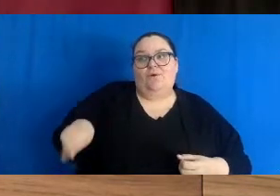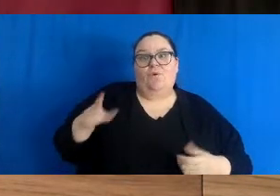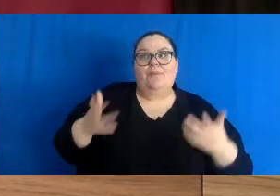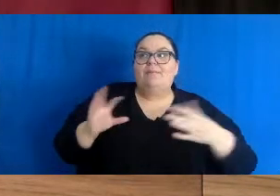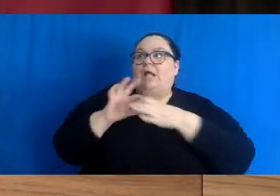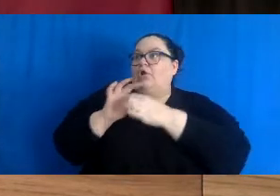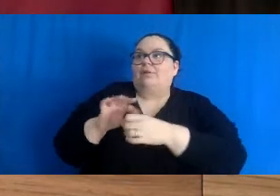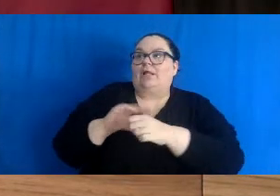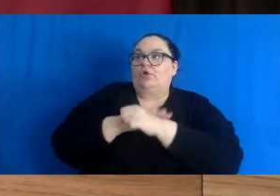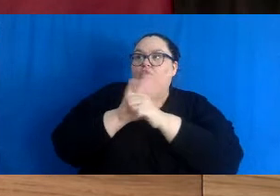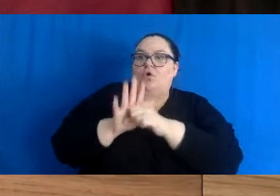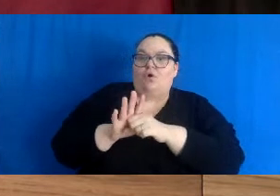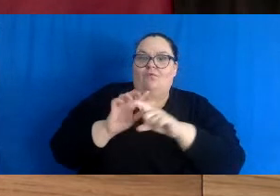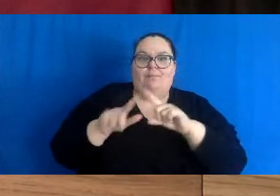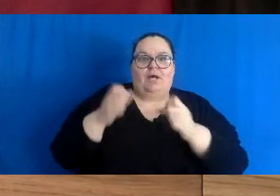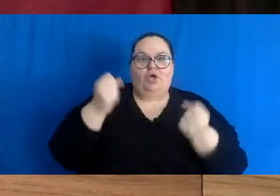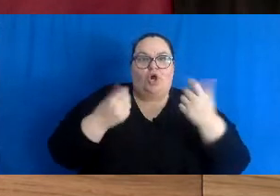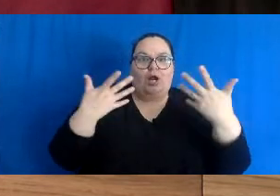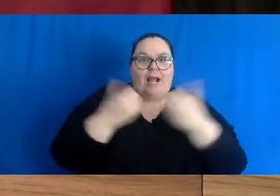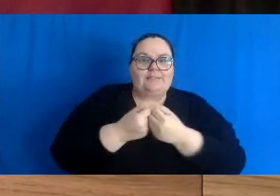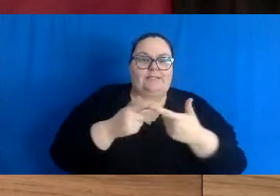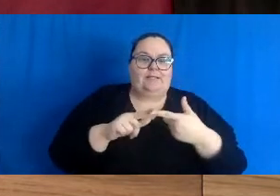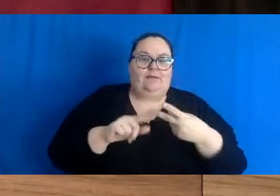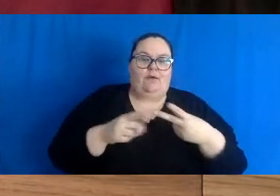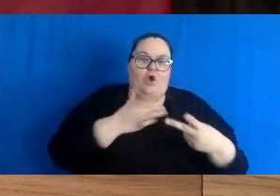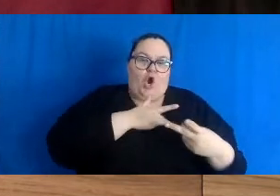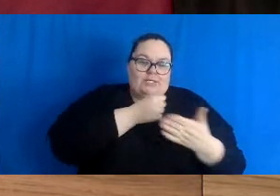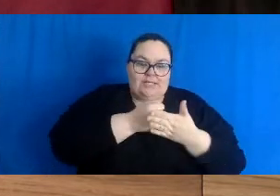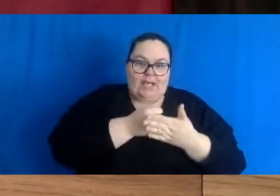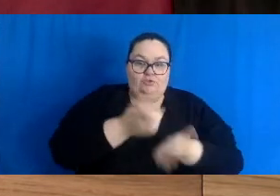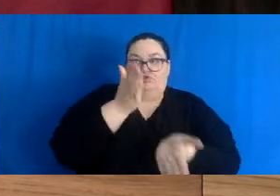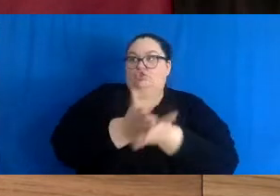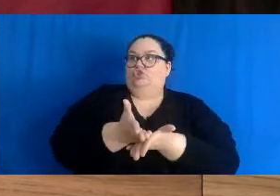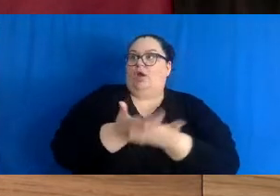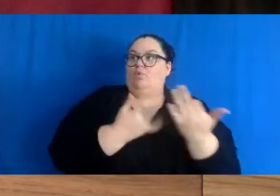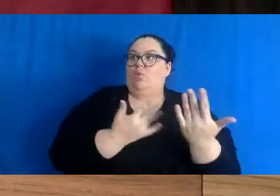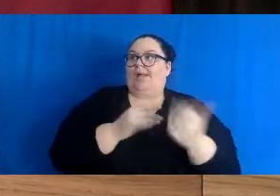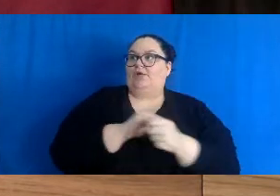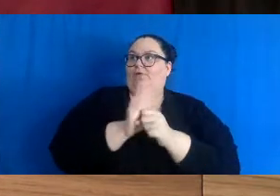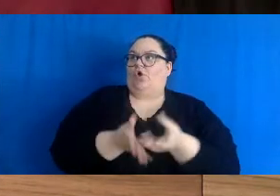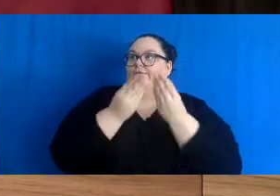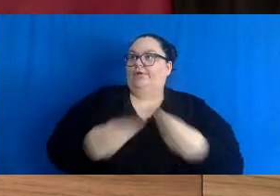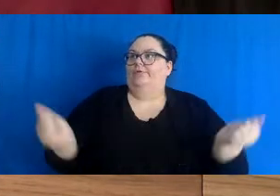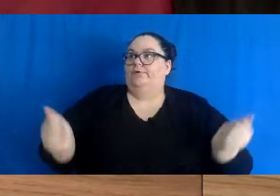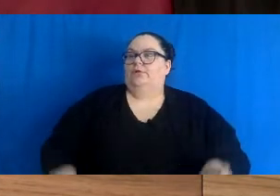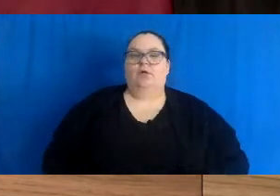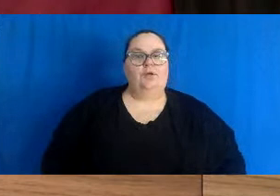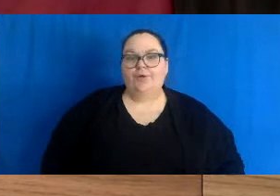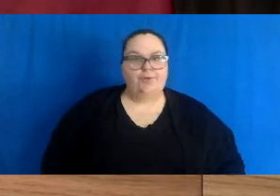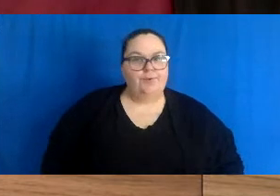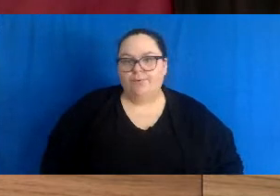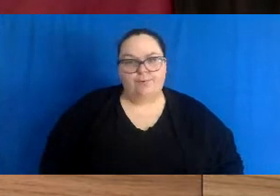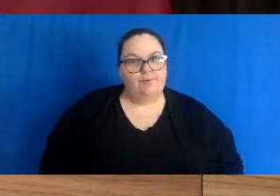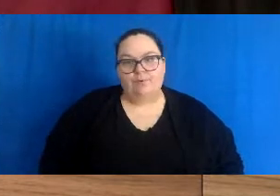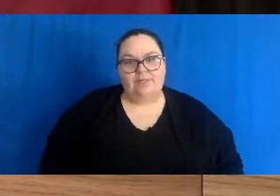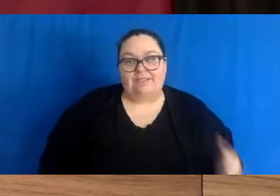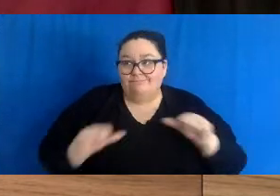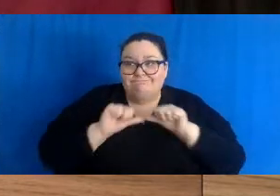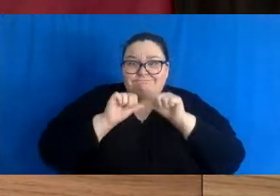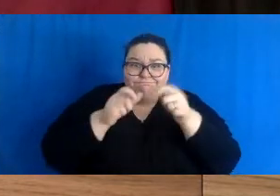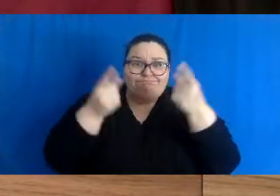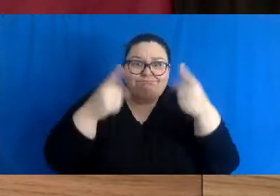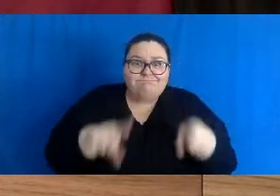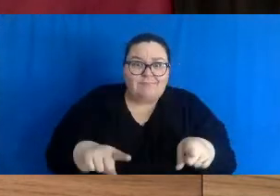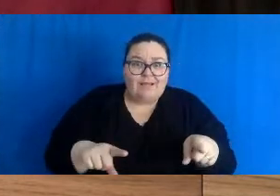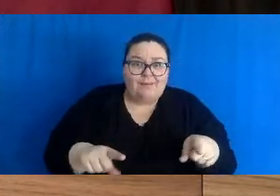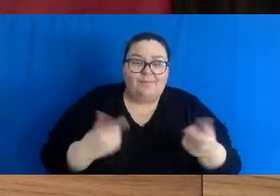car accidents and heart attacks aren't going to automatically stop just because the health system is overrun with COVID patients at the